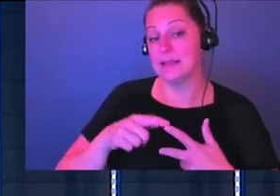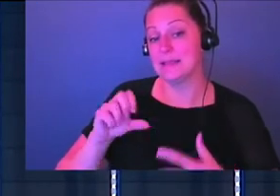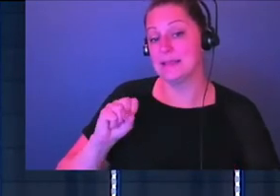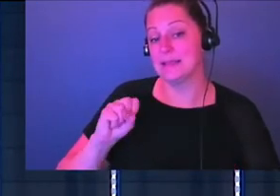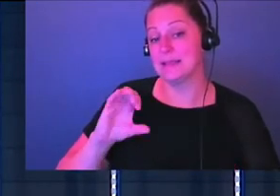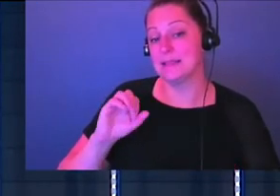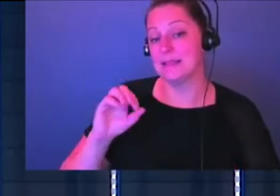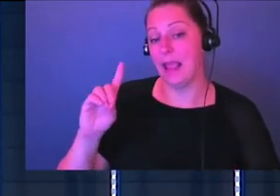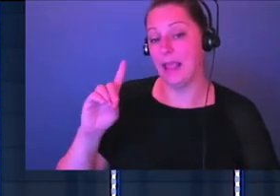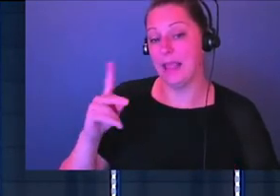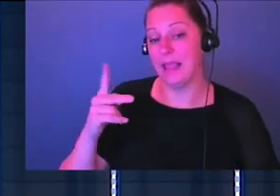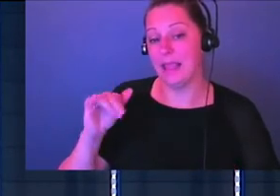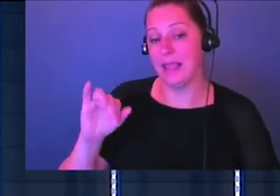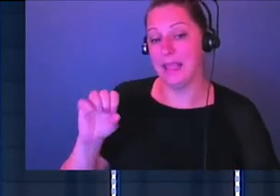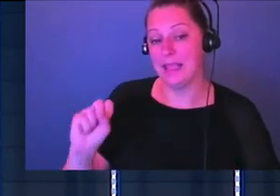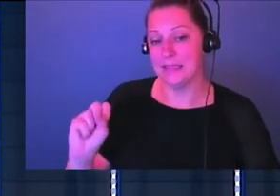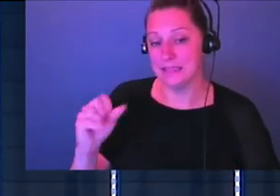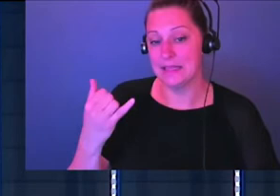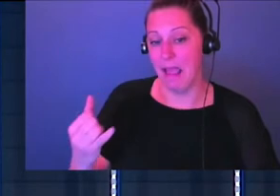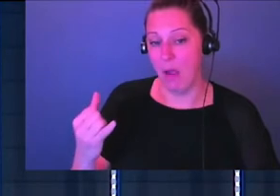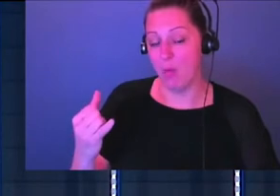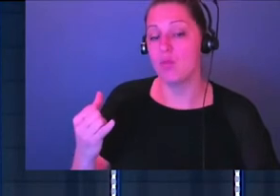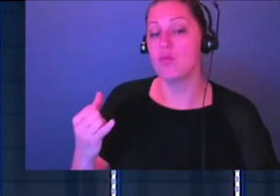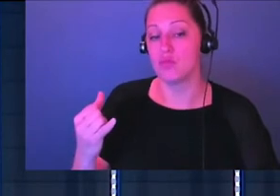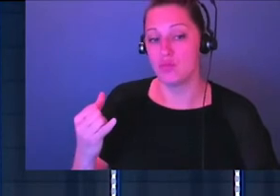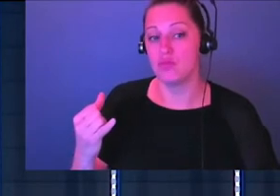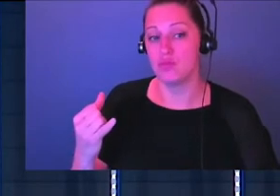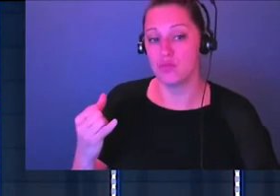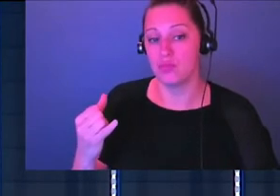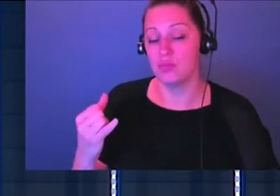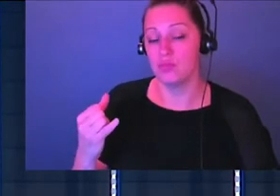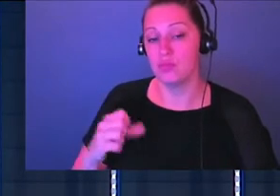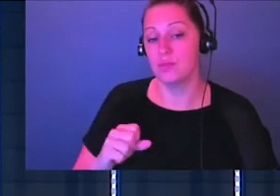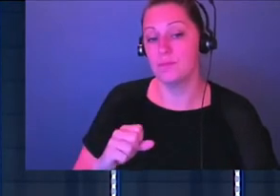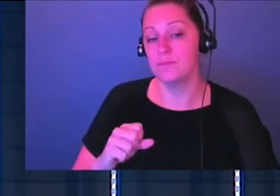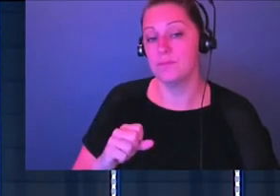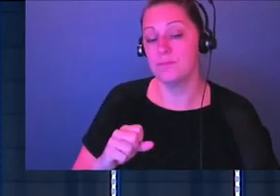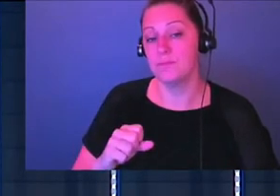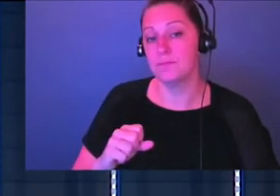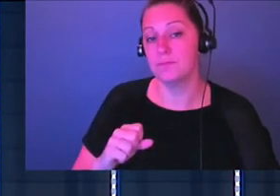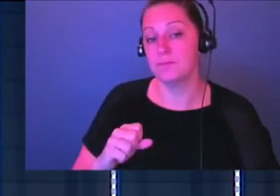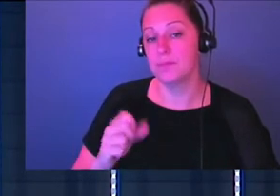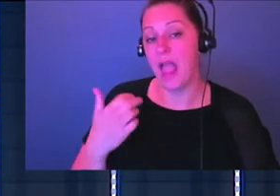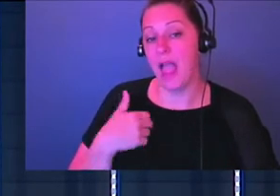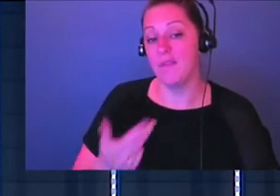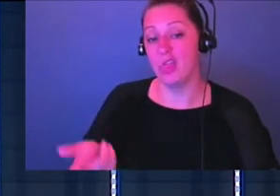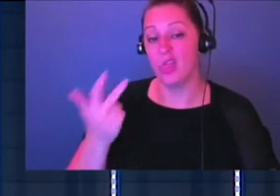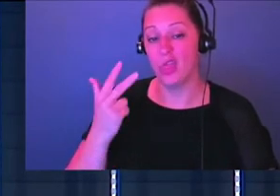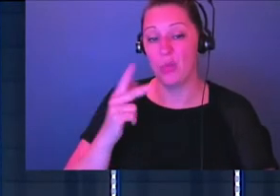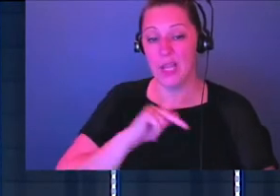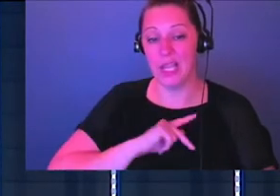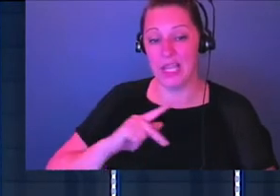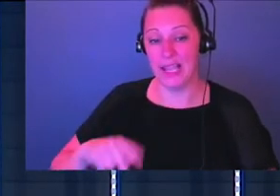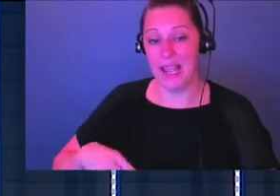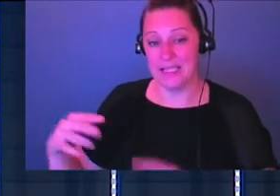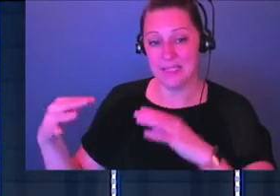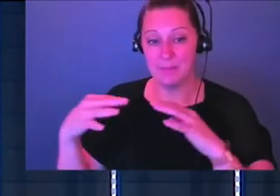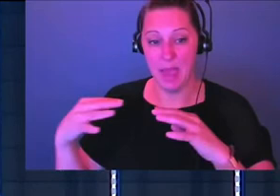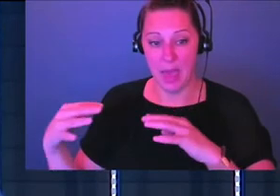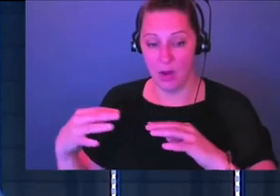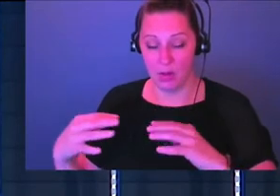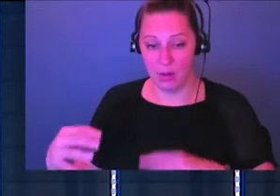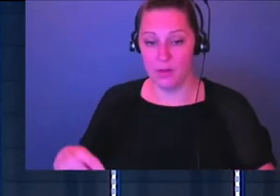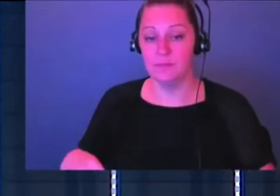Bible, you can flip over to 2 Kings now. And let me give you some more background on this. So this is a story of three kings going to battle, okay? And the three kings,